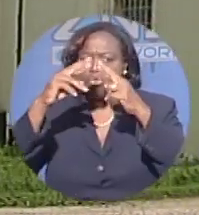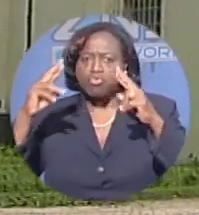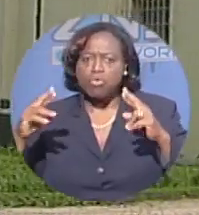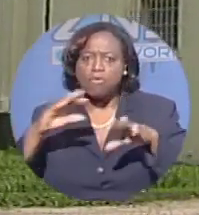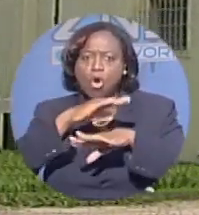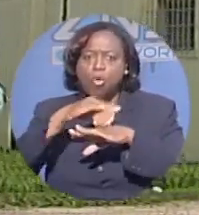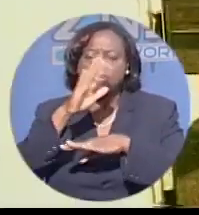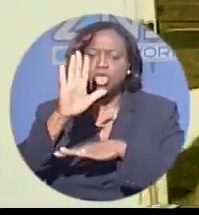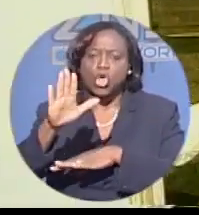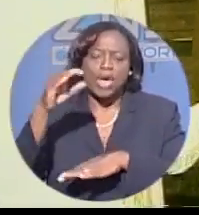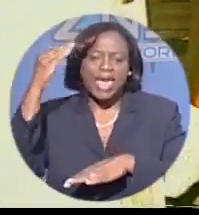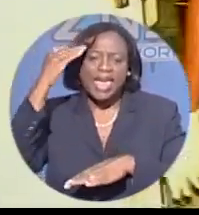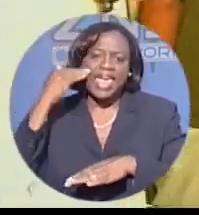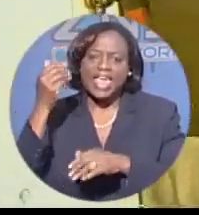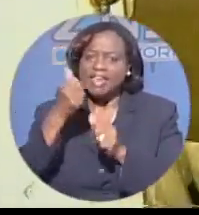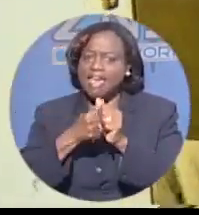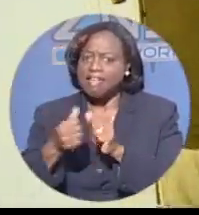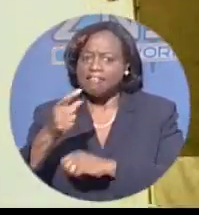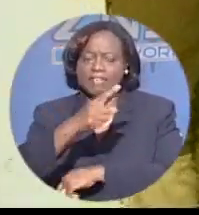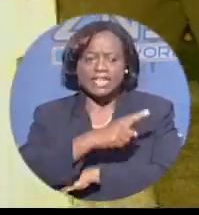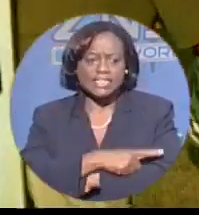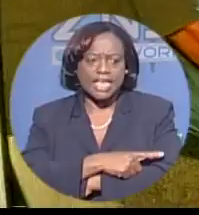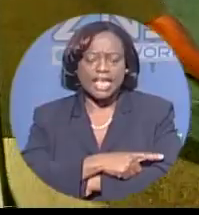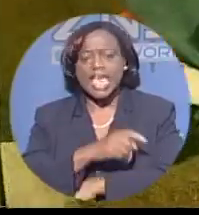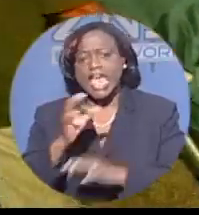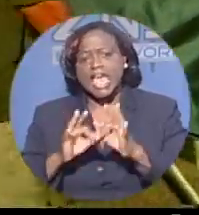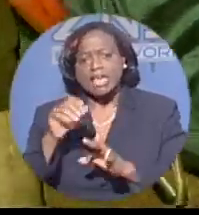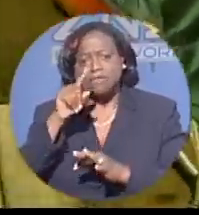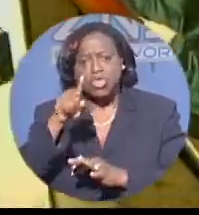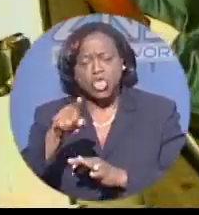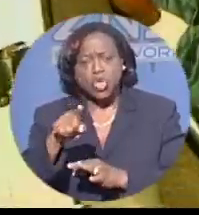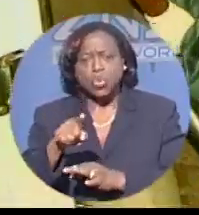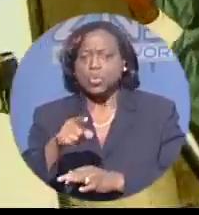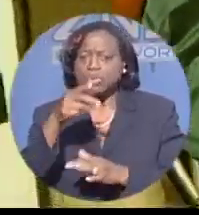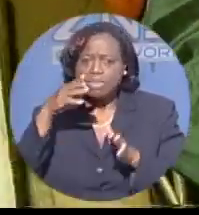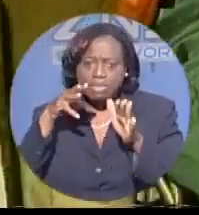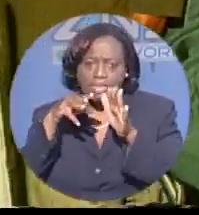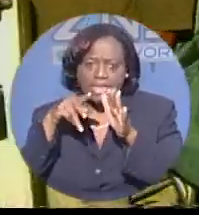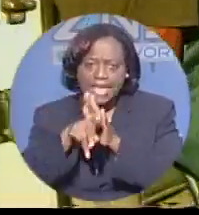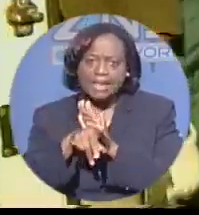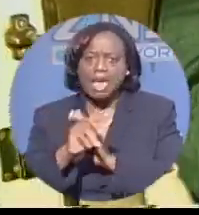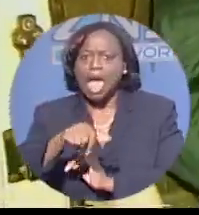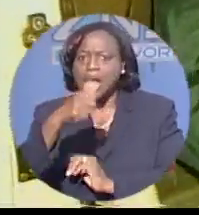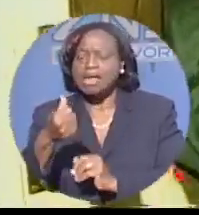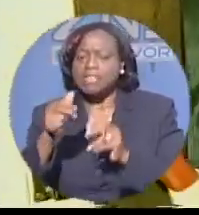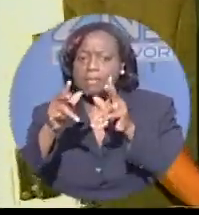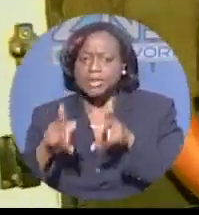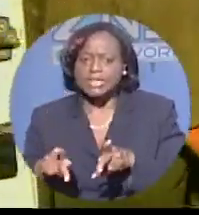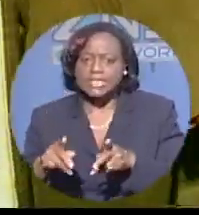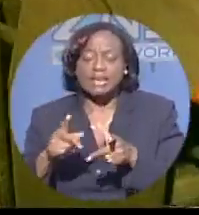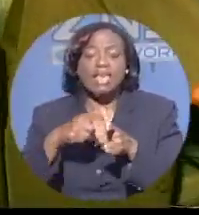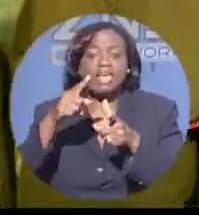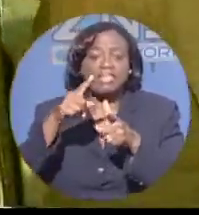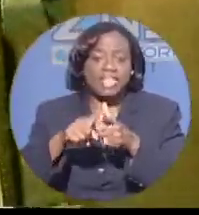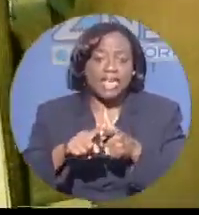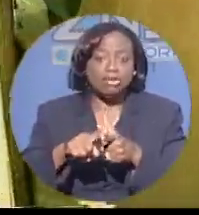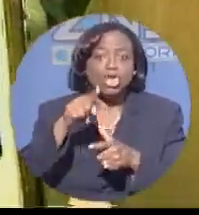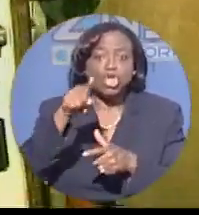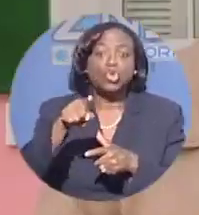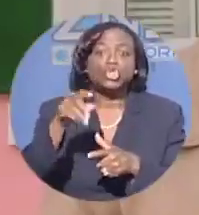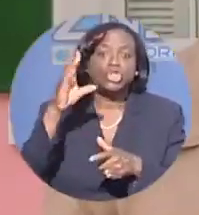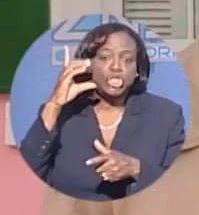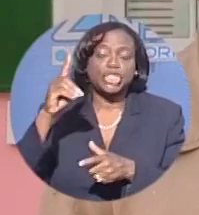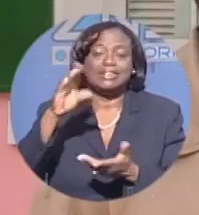sleeping outside. So I'm saying if you intentionally and maliciously kill another human being, then the punishment is the death